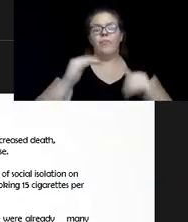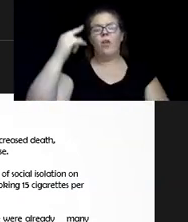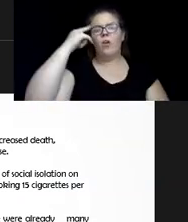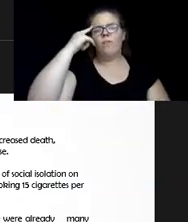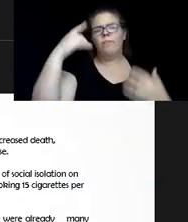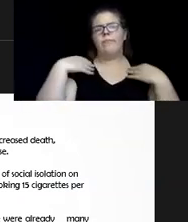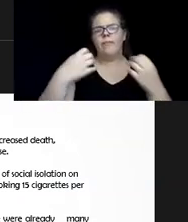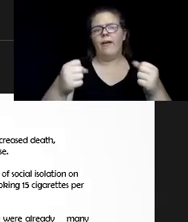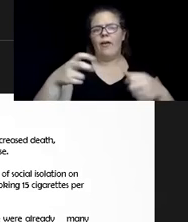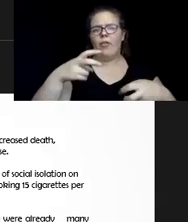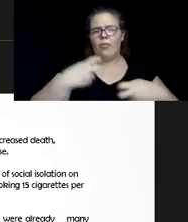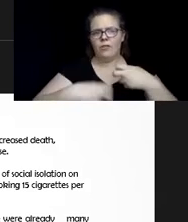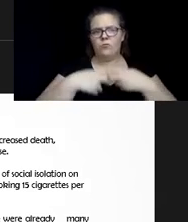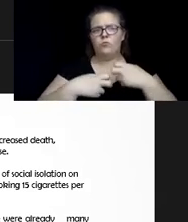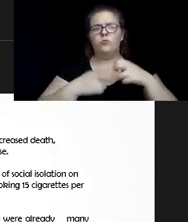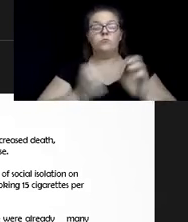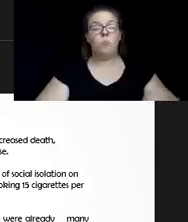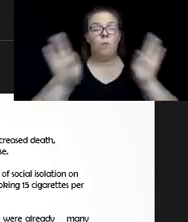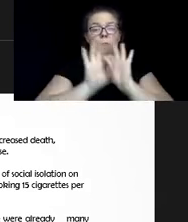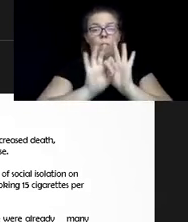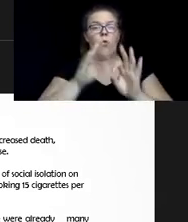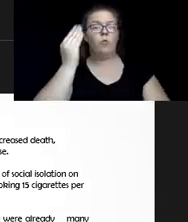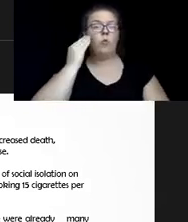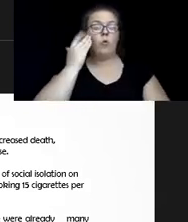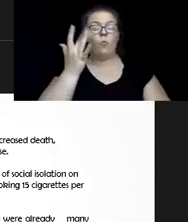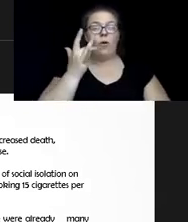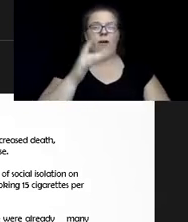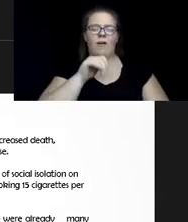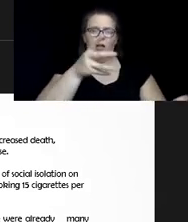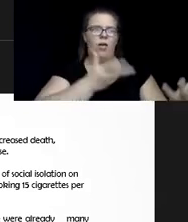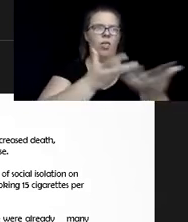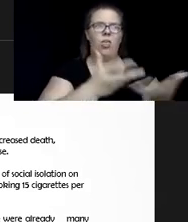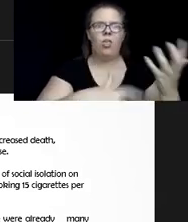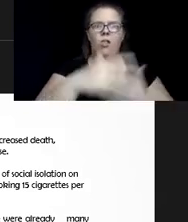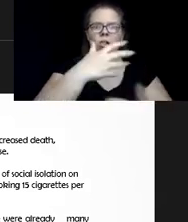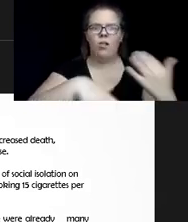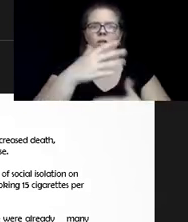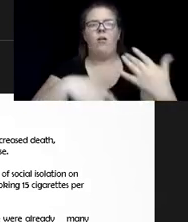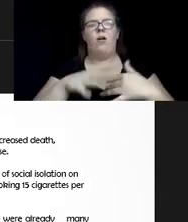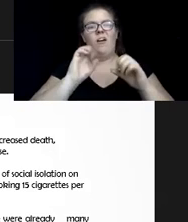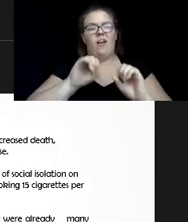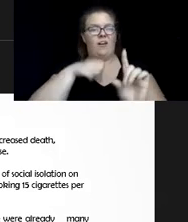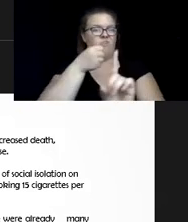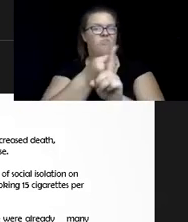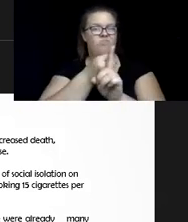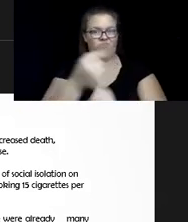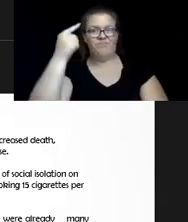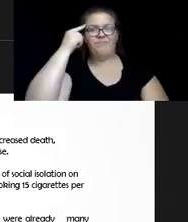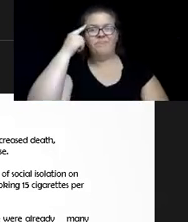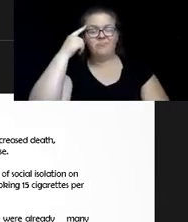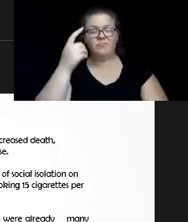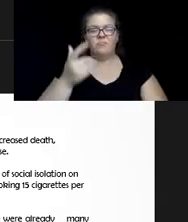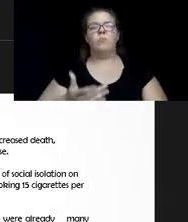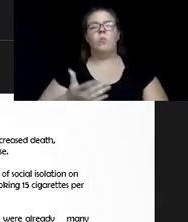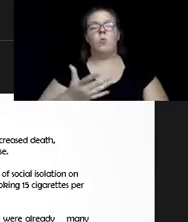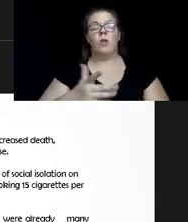important to note because the lack of interaction can affect one's cognitive health and such that the less interaction